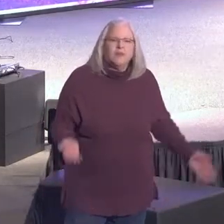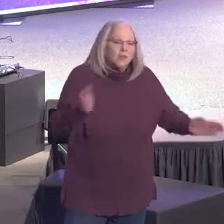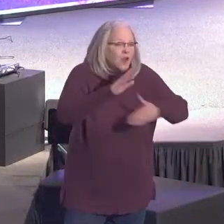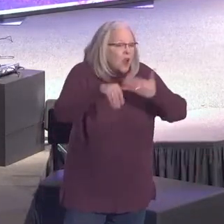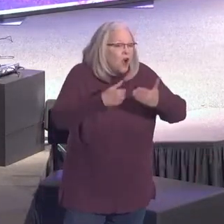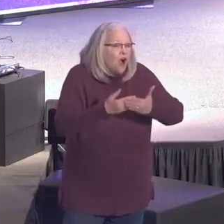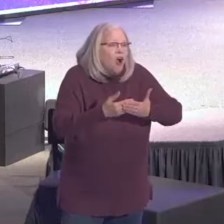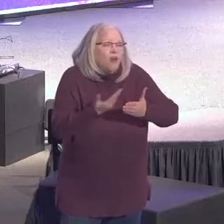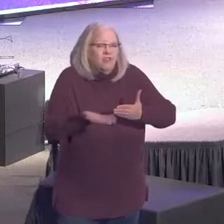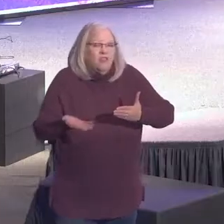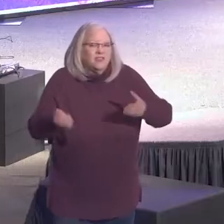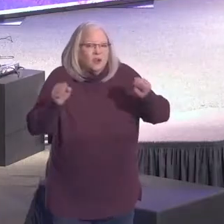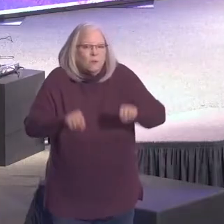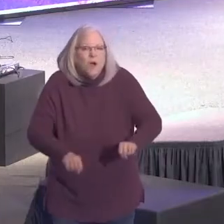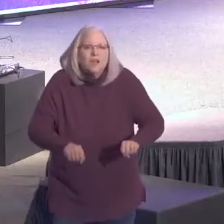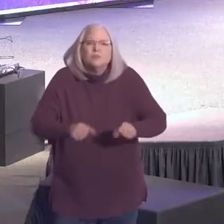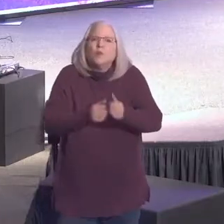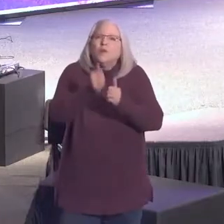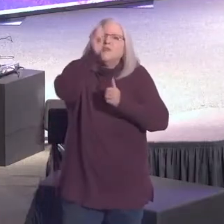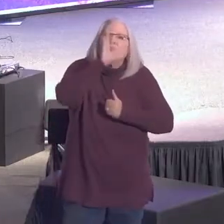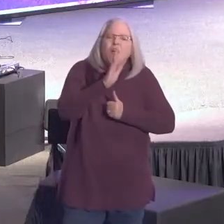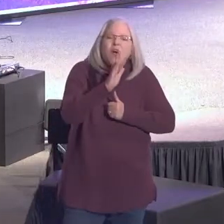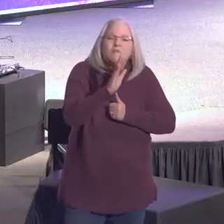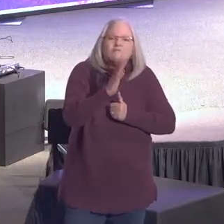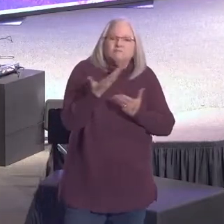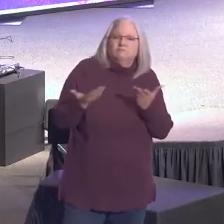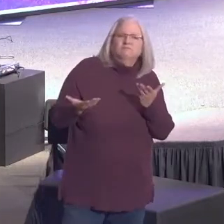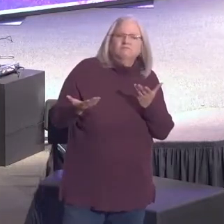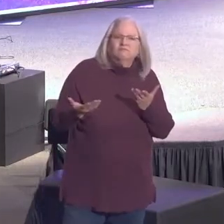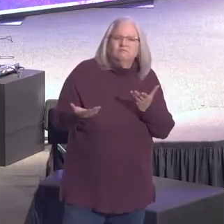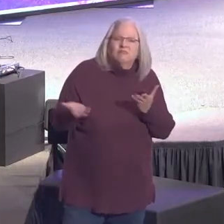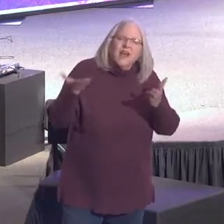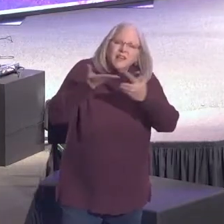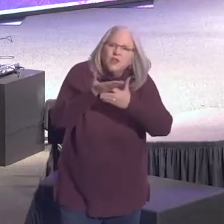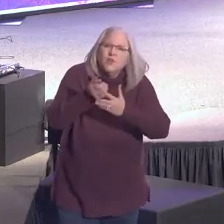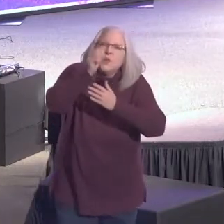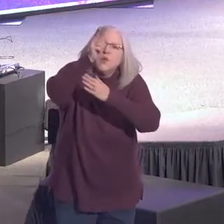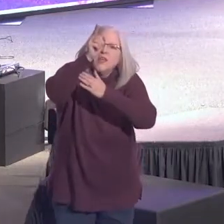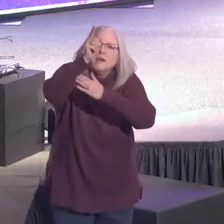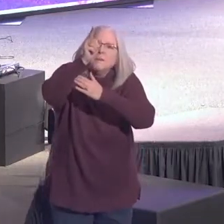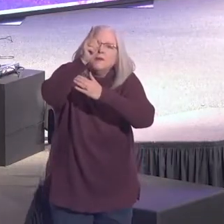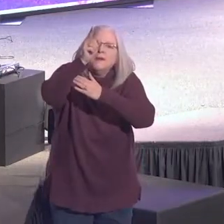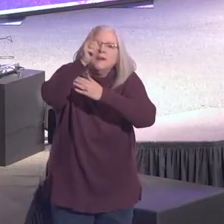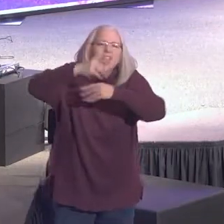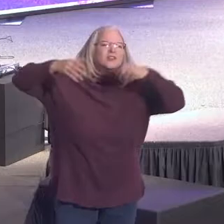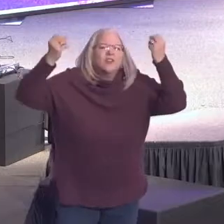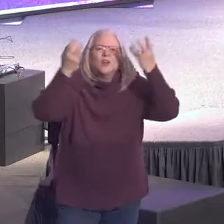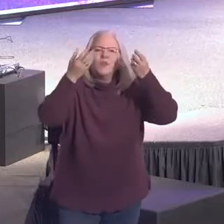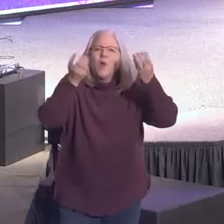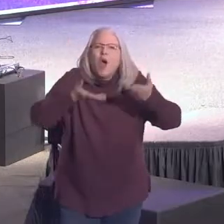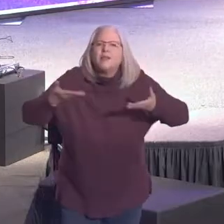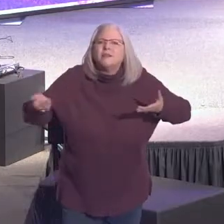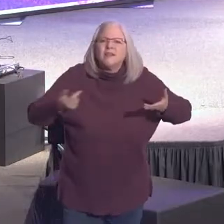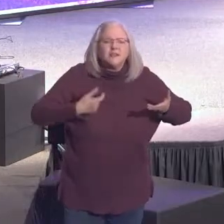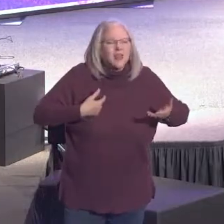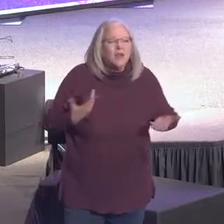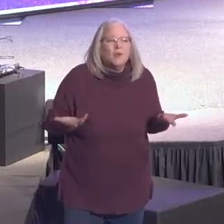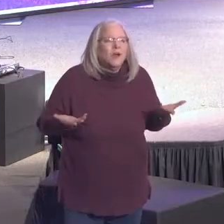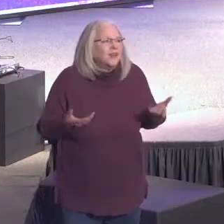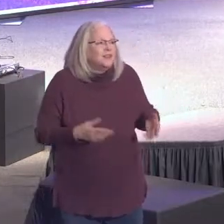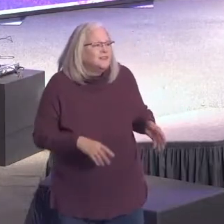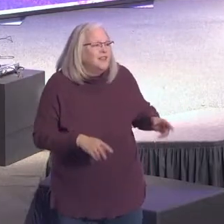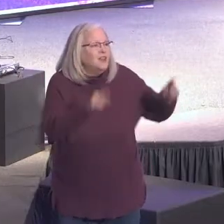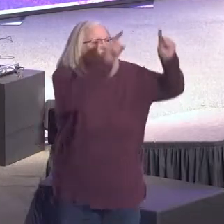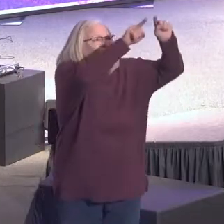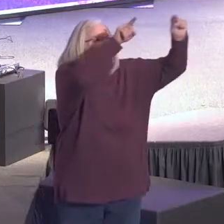things are possible. I can do all things through Him. There are a lot of things that probably you'd want to put up on the marquee and